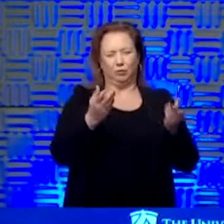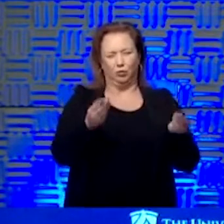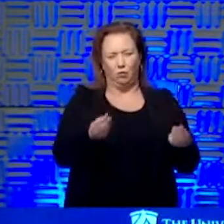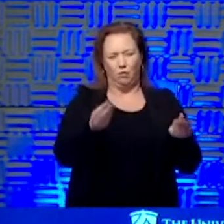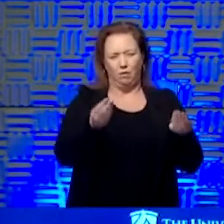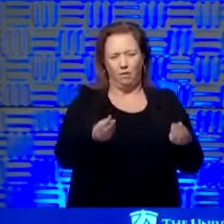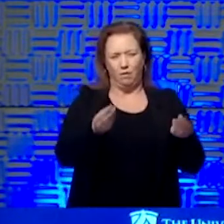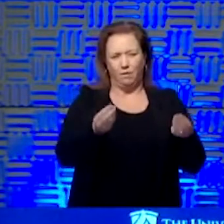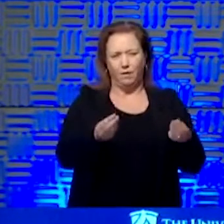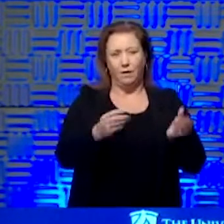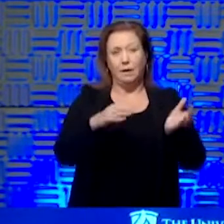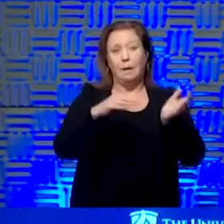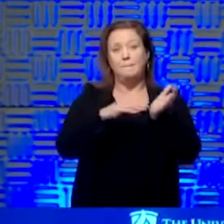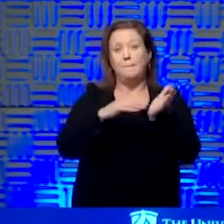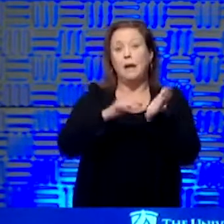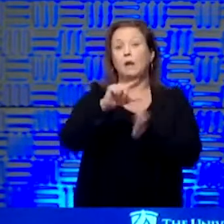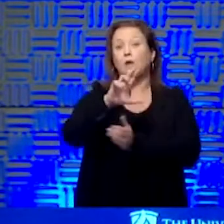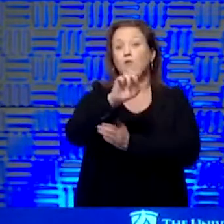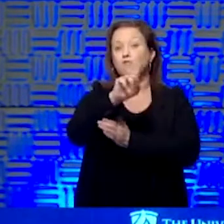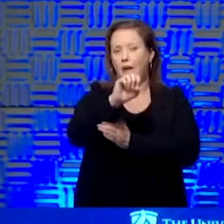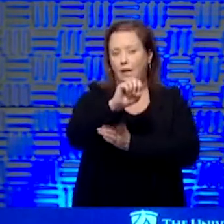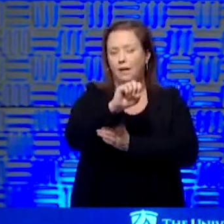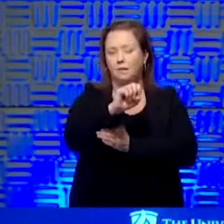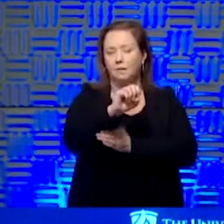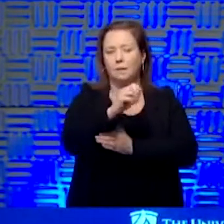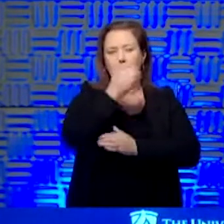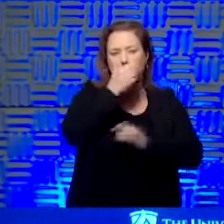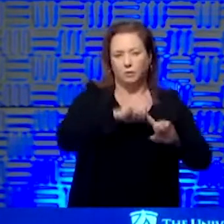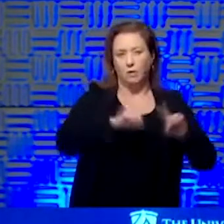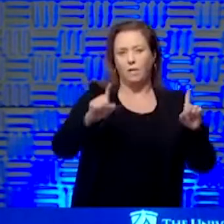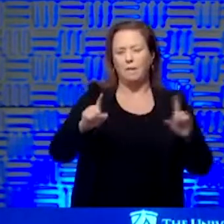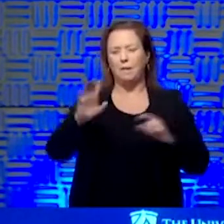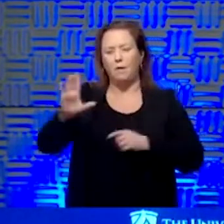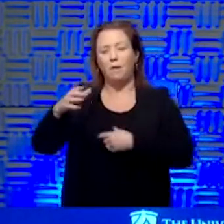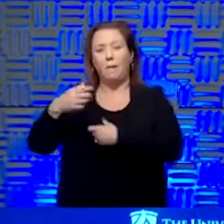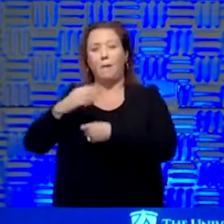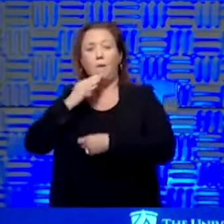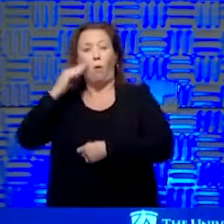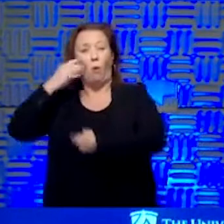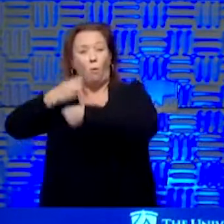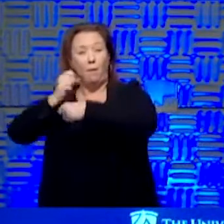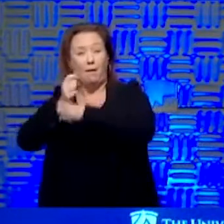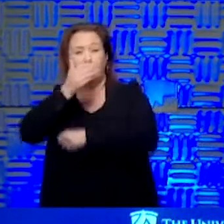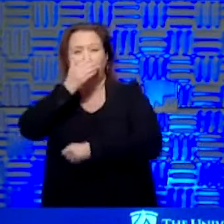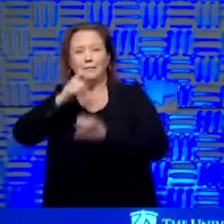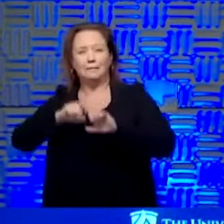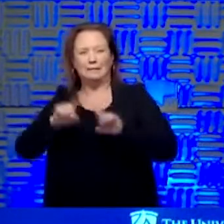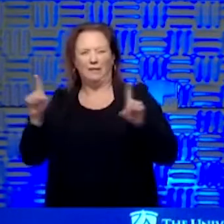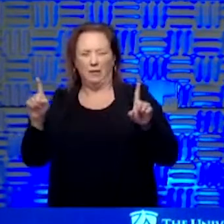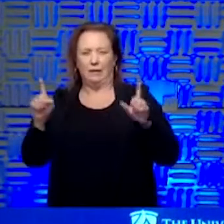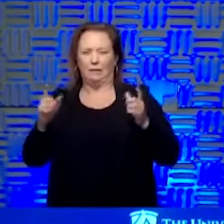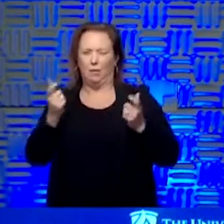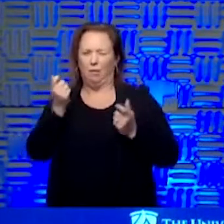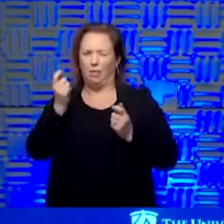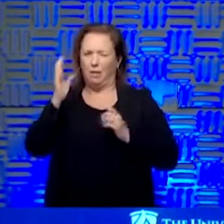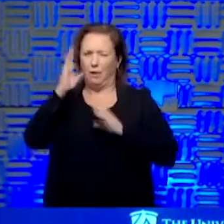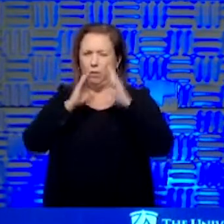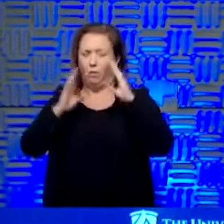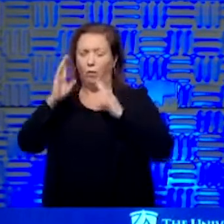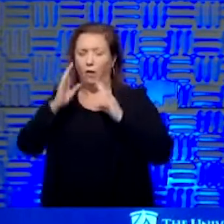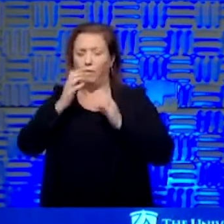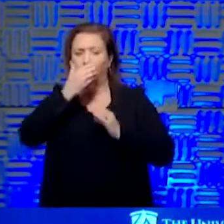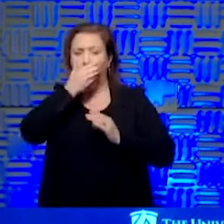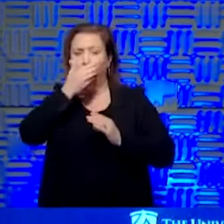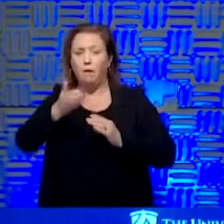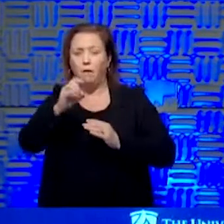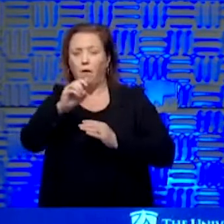medical-grade masks, it's not soft, but on homemade masks, it's a little soft. And then we're a little worried that if you go to take off the